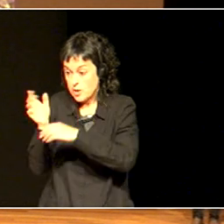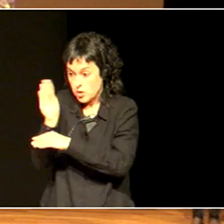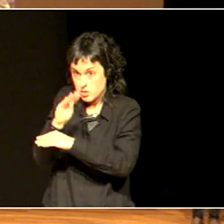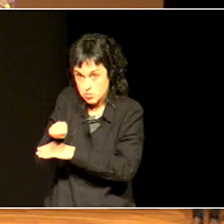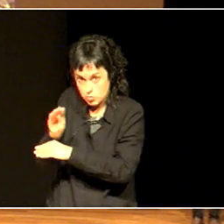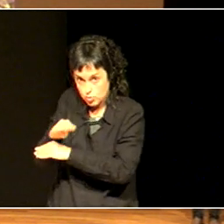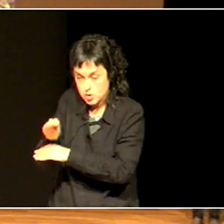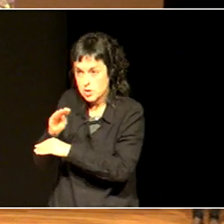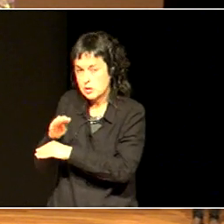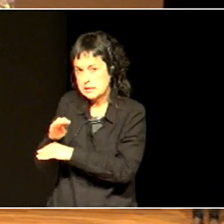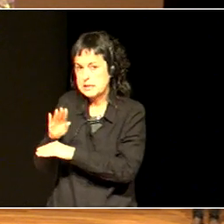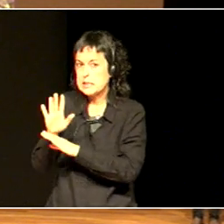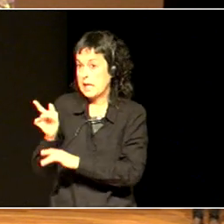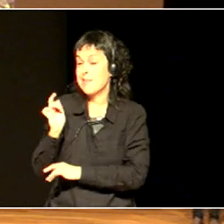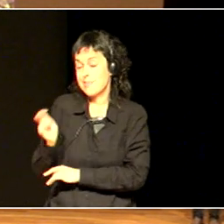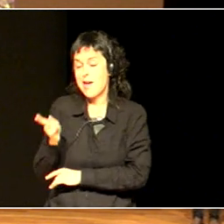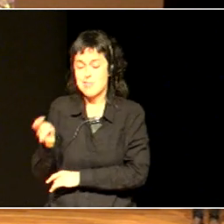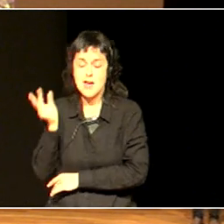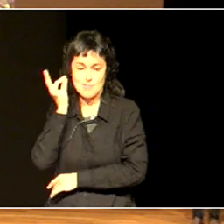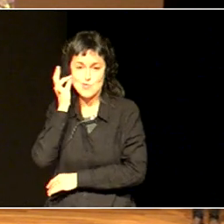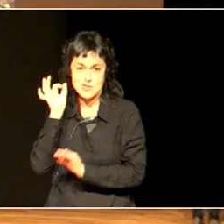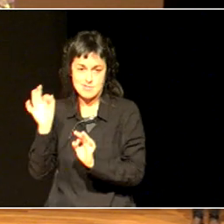Well, my picture's gone off there, but it doesn't matter.